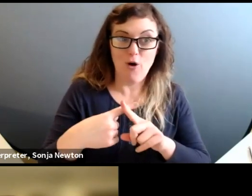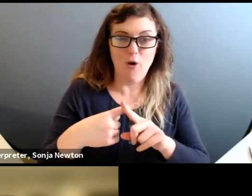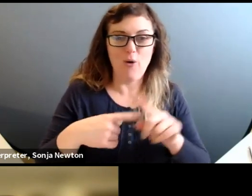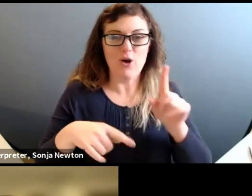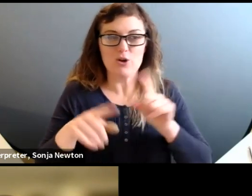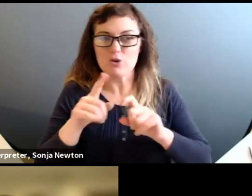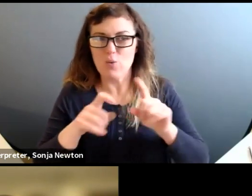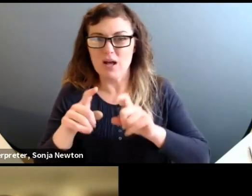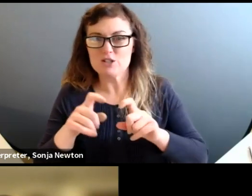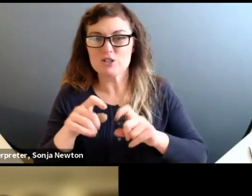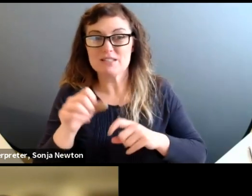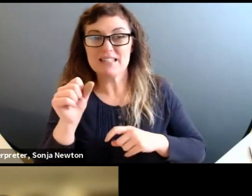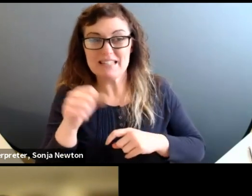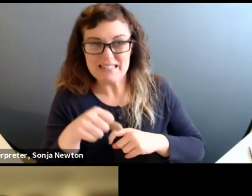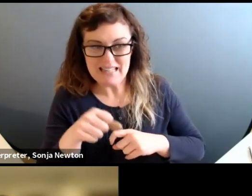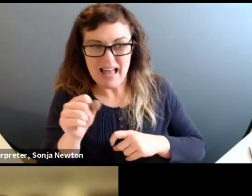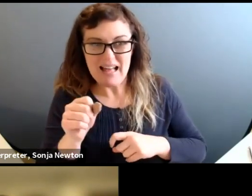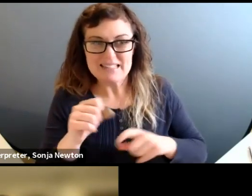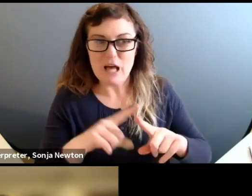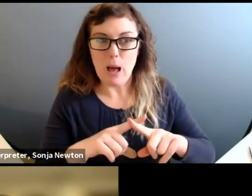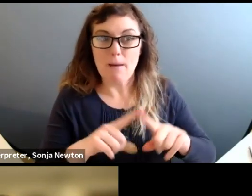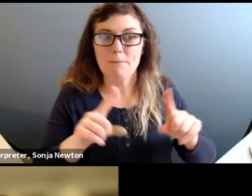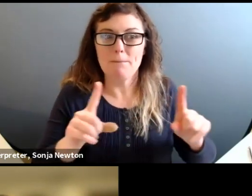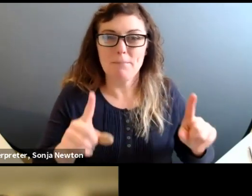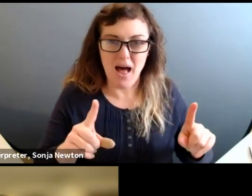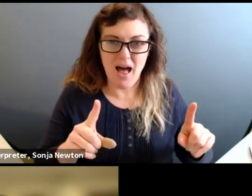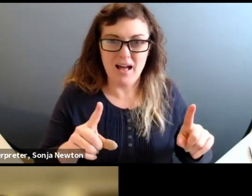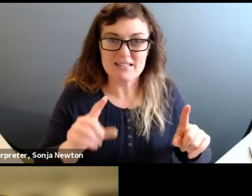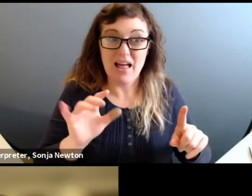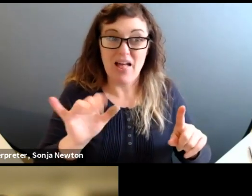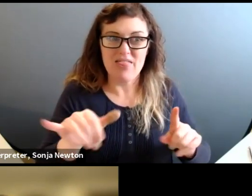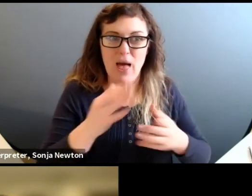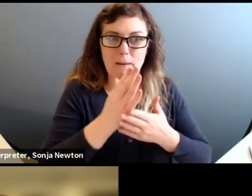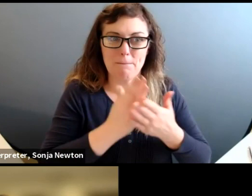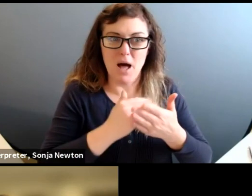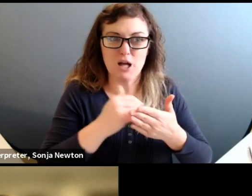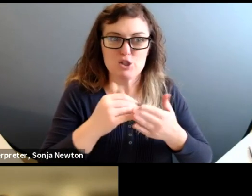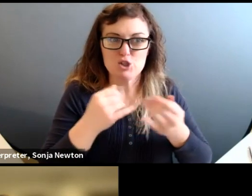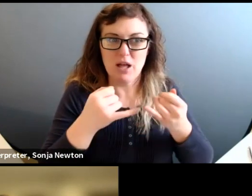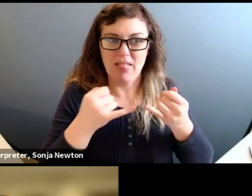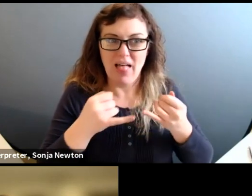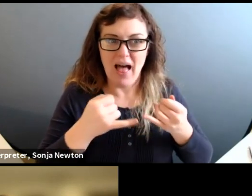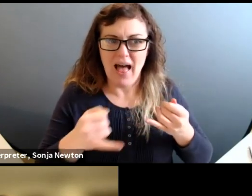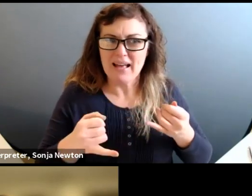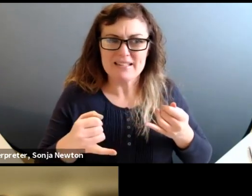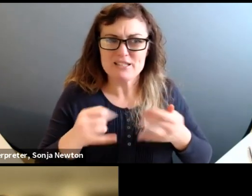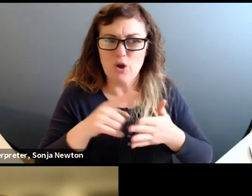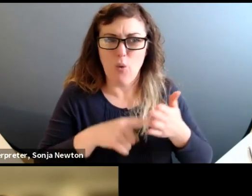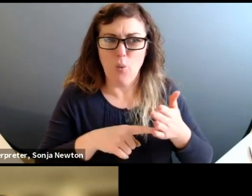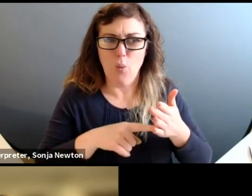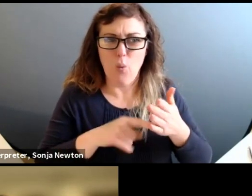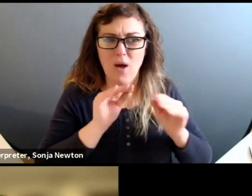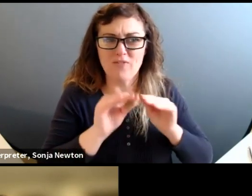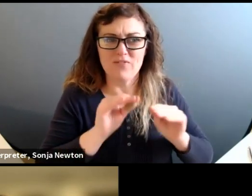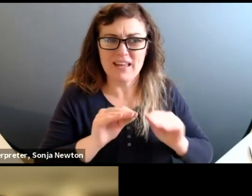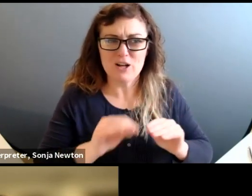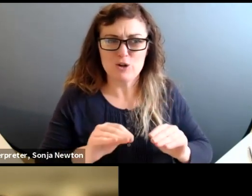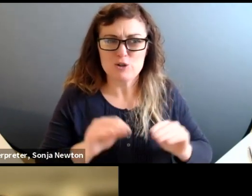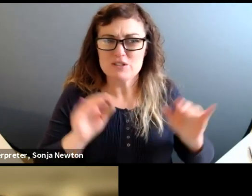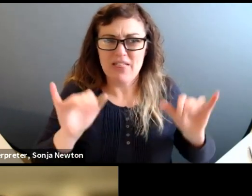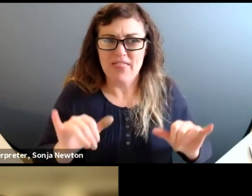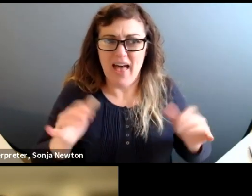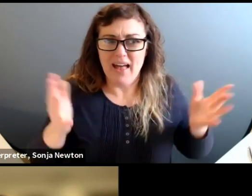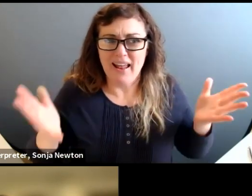yes, but on what fills those budget line items and how. And so it is our absolute pleasure to